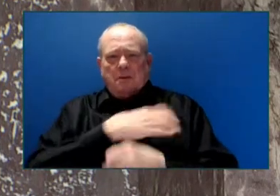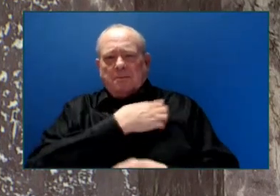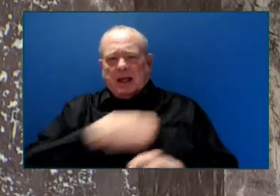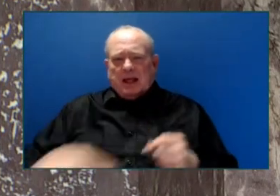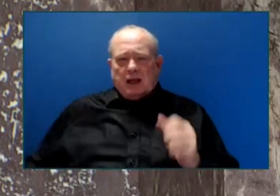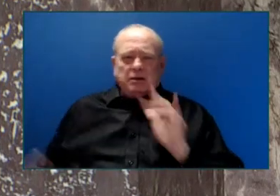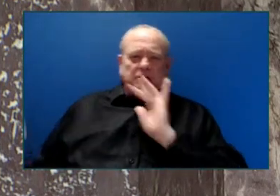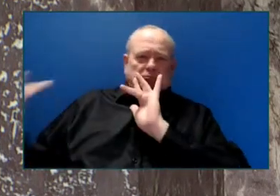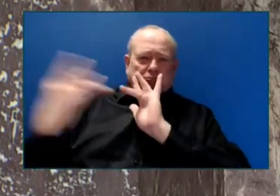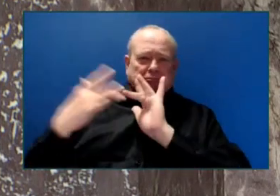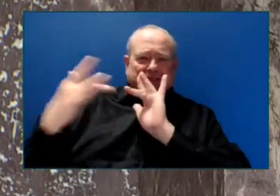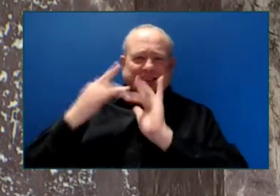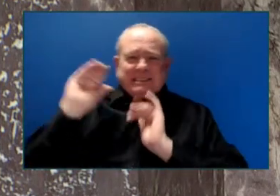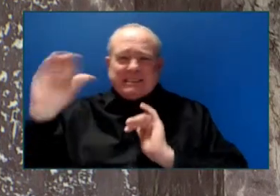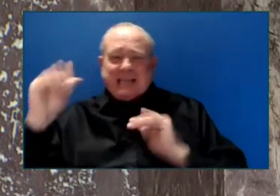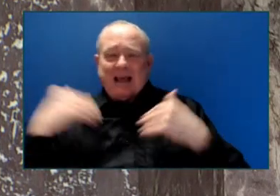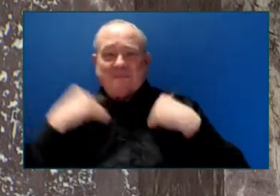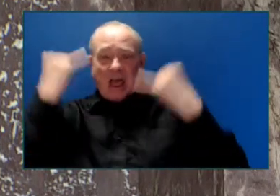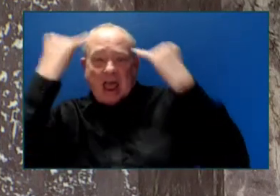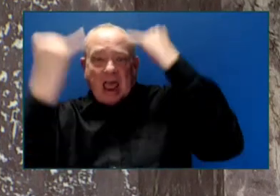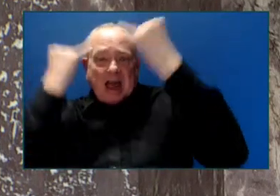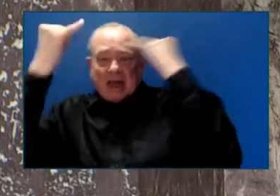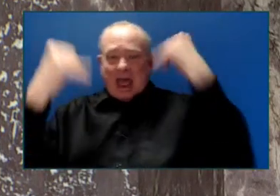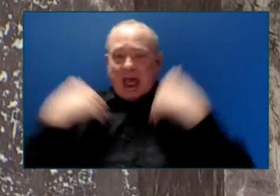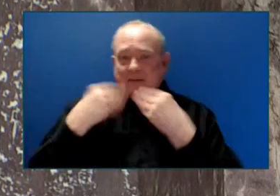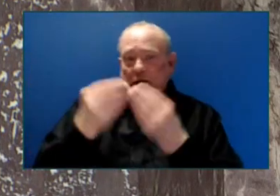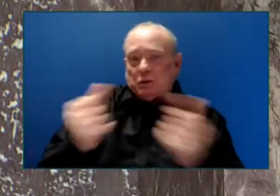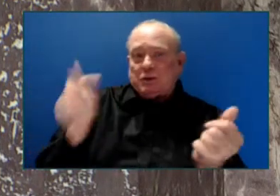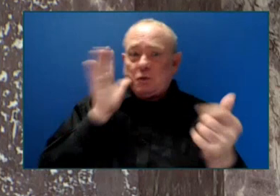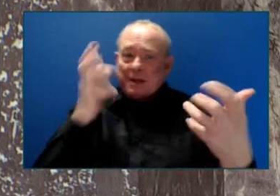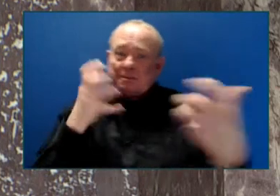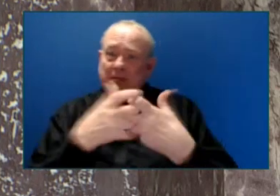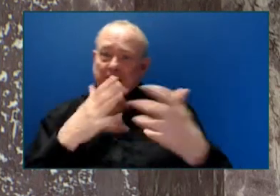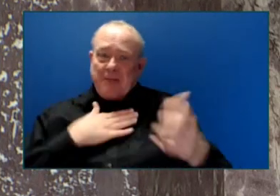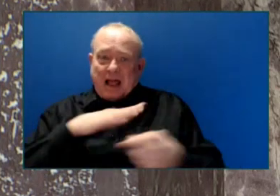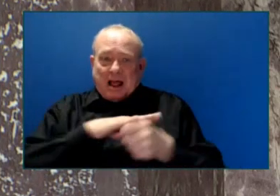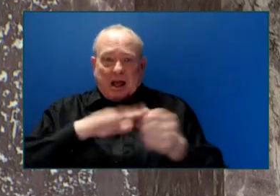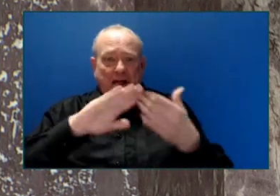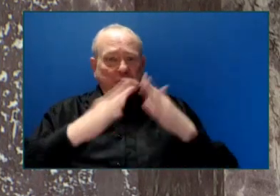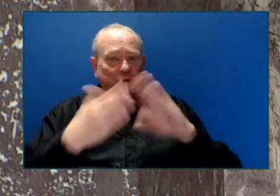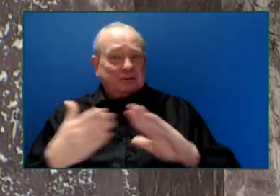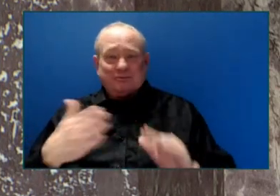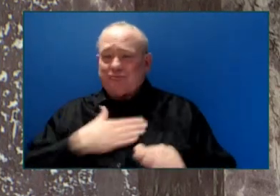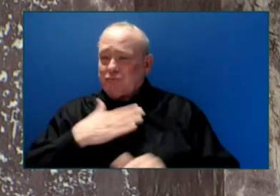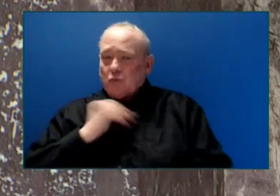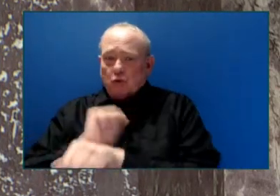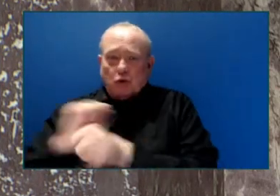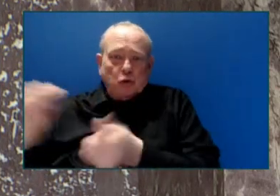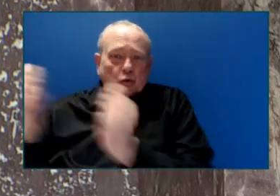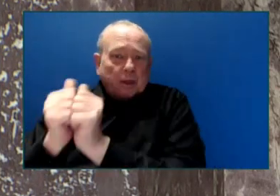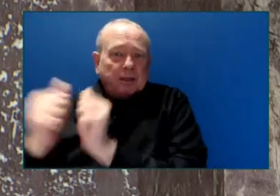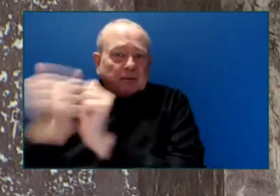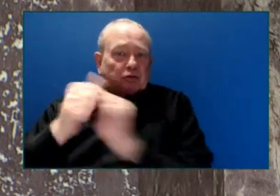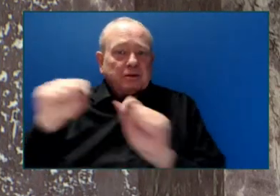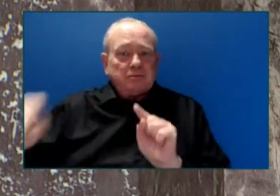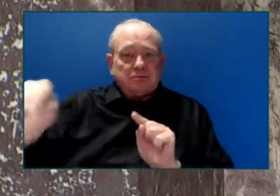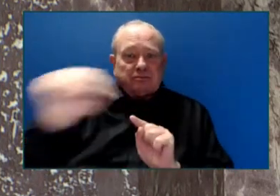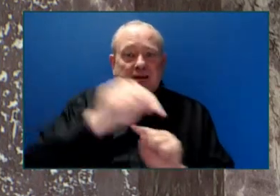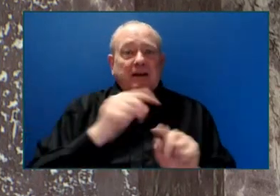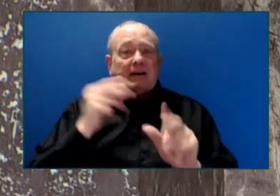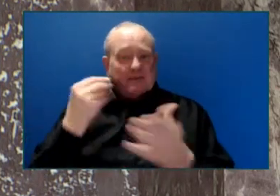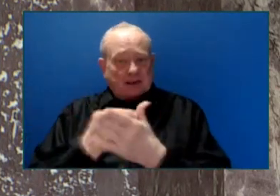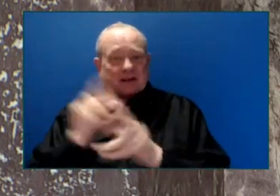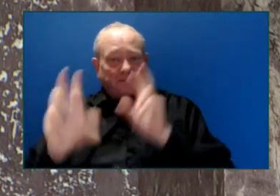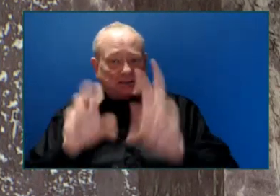work in our community. Of course, we're going to work with everyone to find something that works within those communities. We're funding housing, Honourable Speaker, not only in